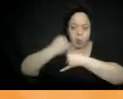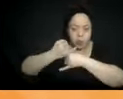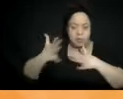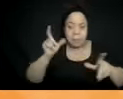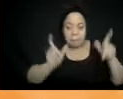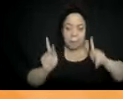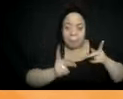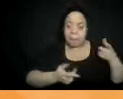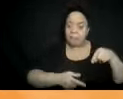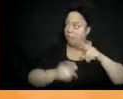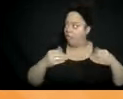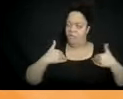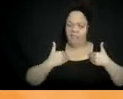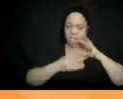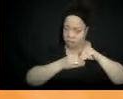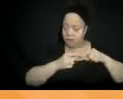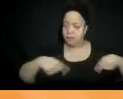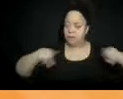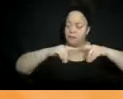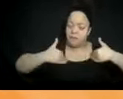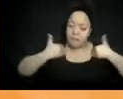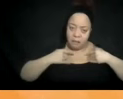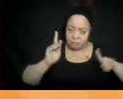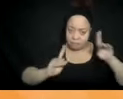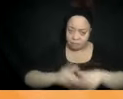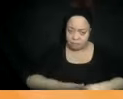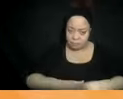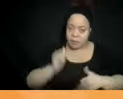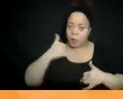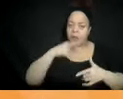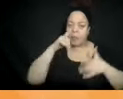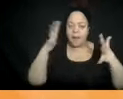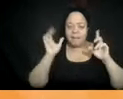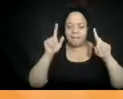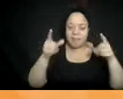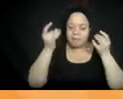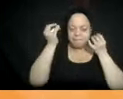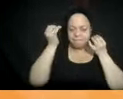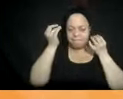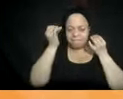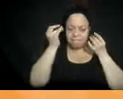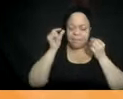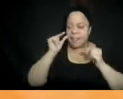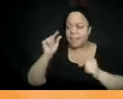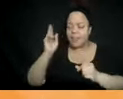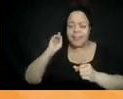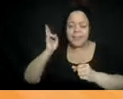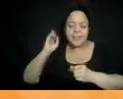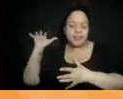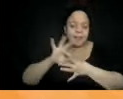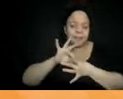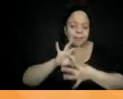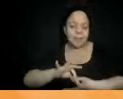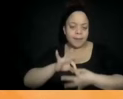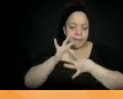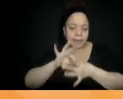grounding of thinking about issues related to the criminalization of girls and young women. I want to